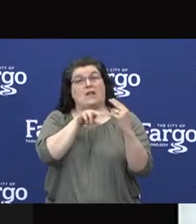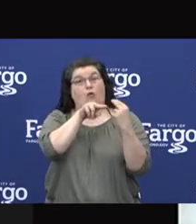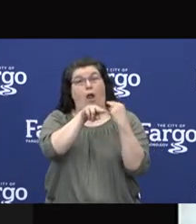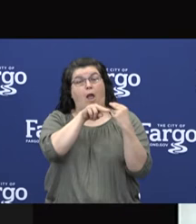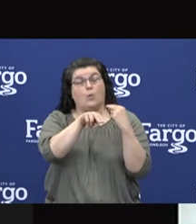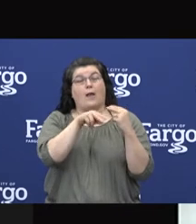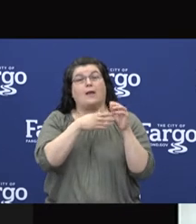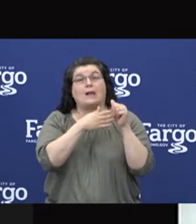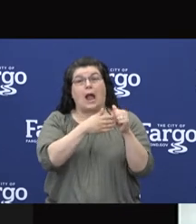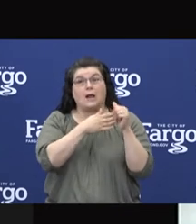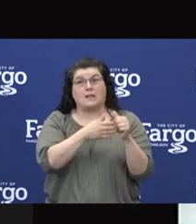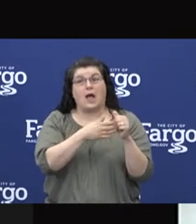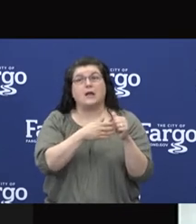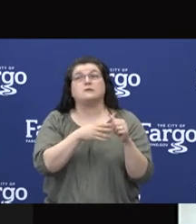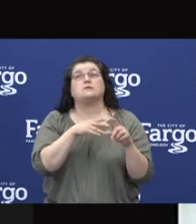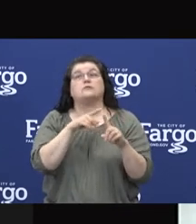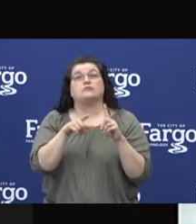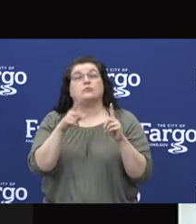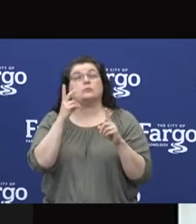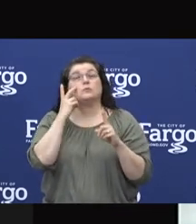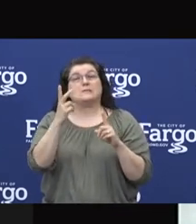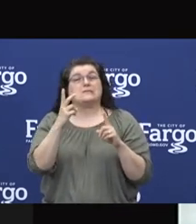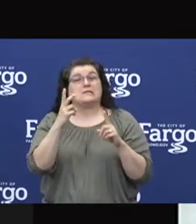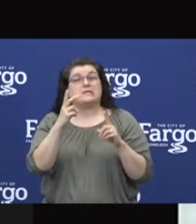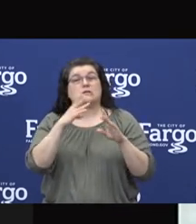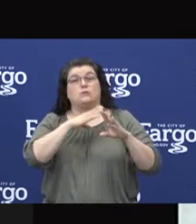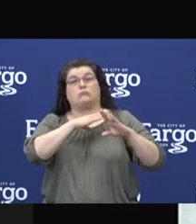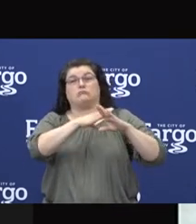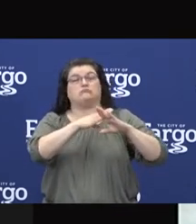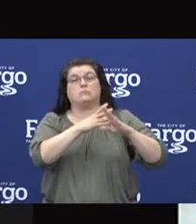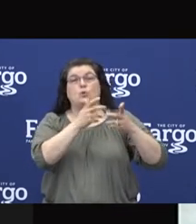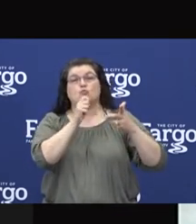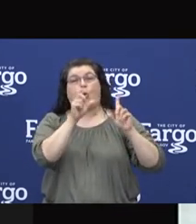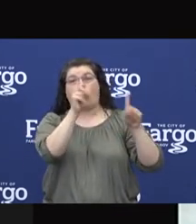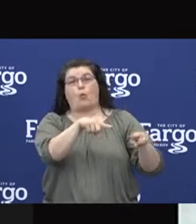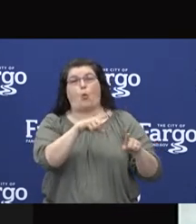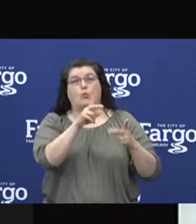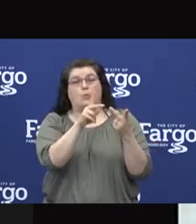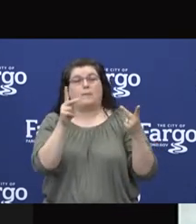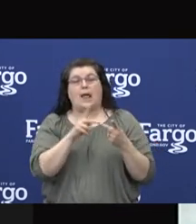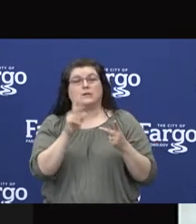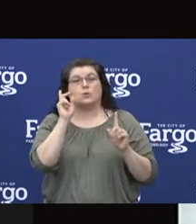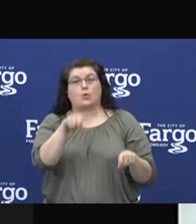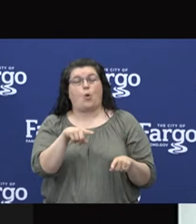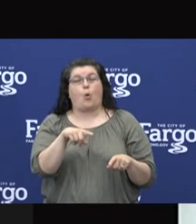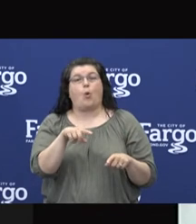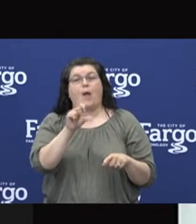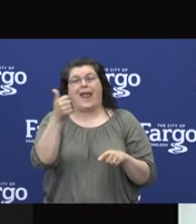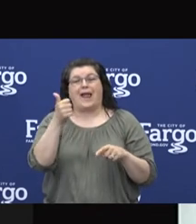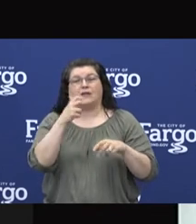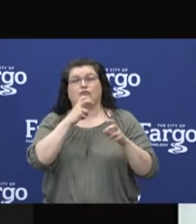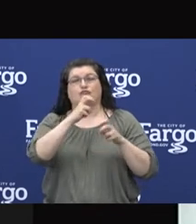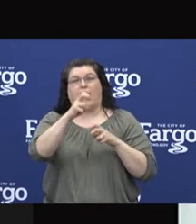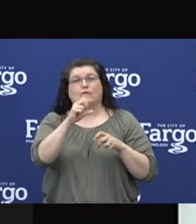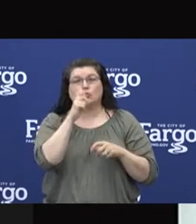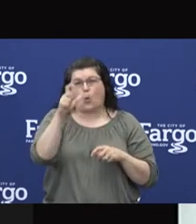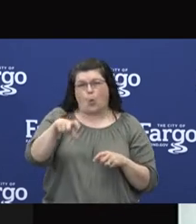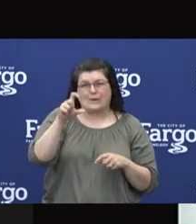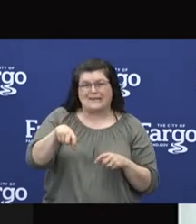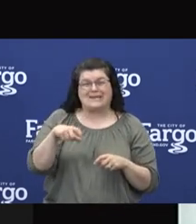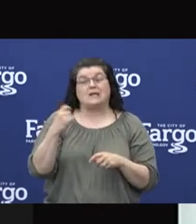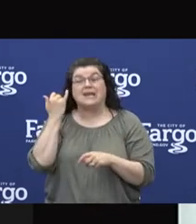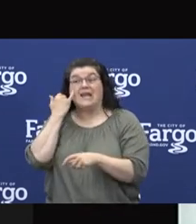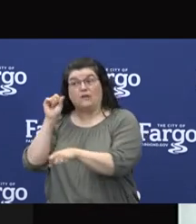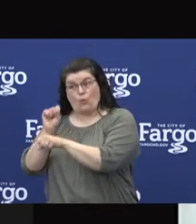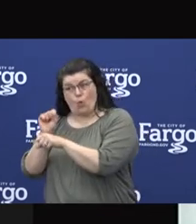areas with a higher prevalence of COVID-19, but we would still recommend limiting any unnecessary travel unless it's required for